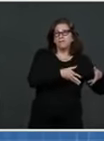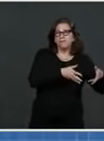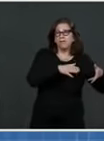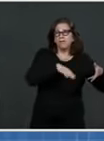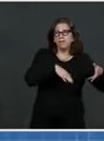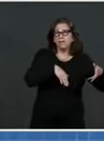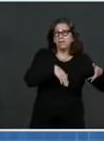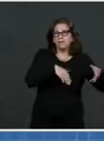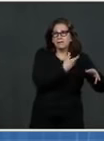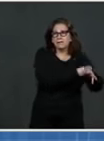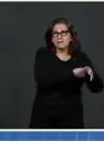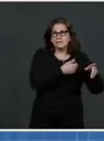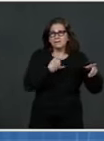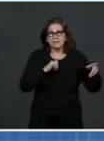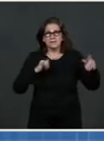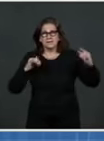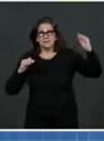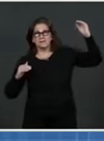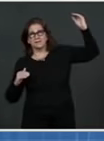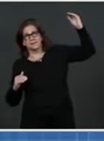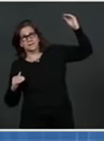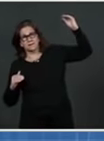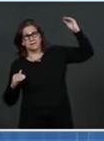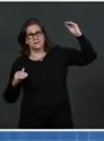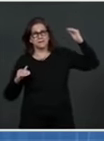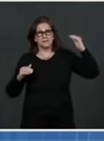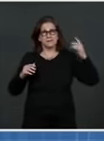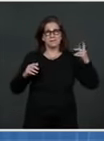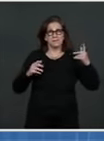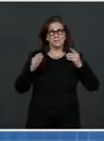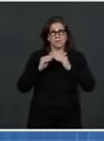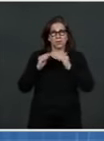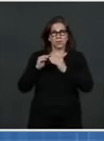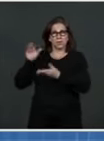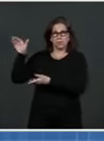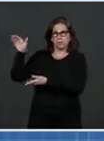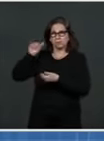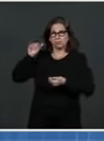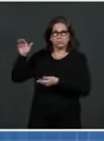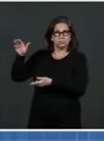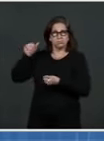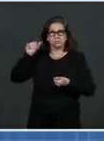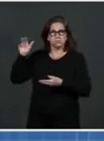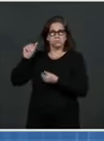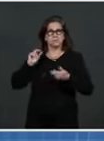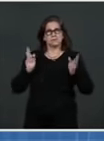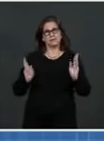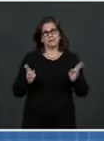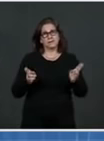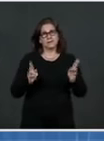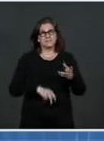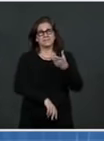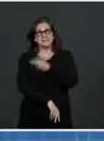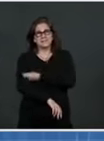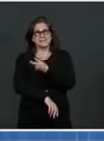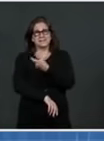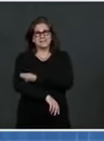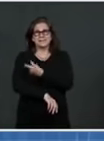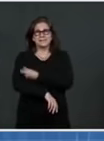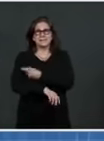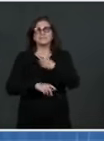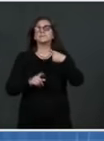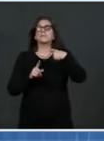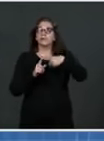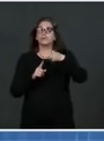the number of vaccinators in the field, and adding more safe and convenient places for Americans to get vaccinated, especially